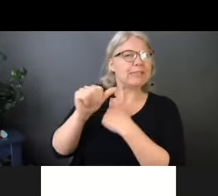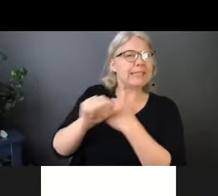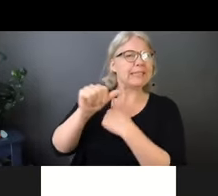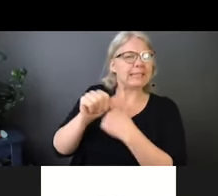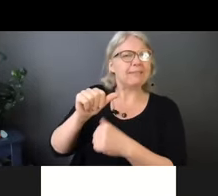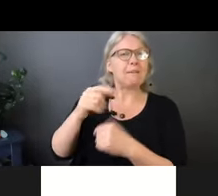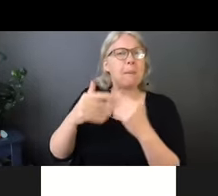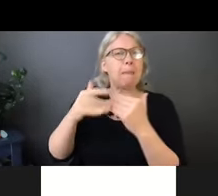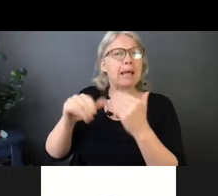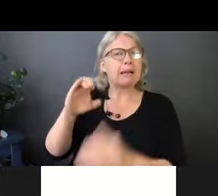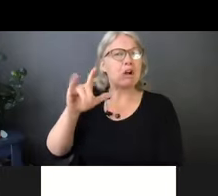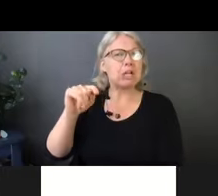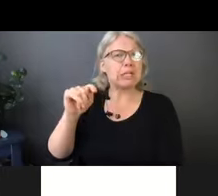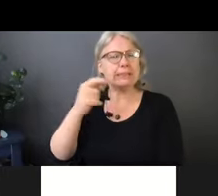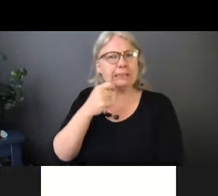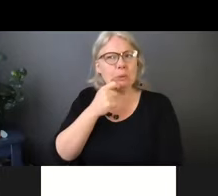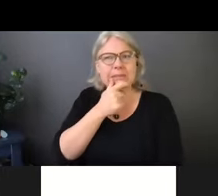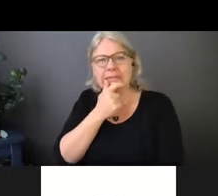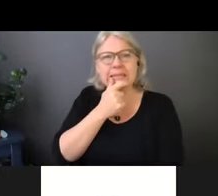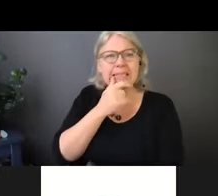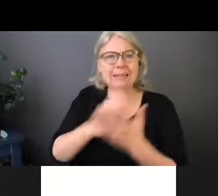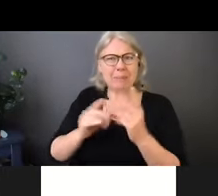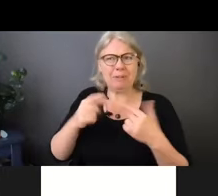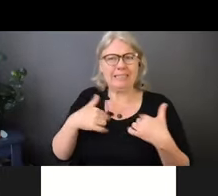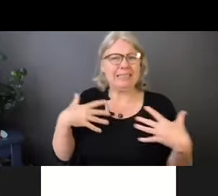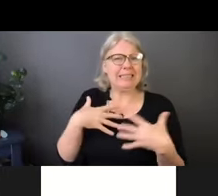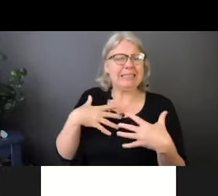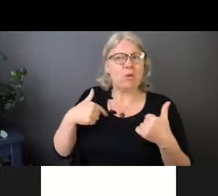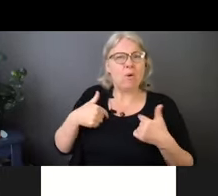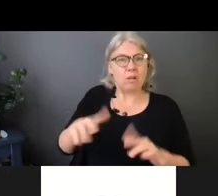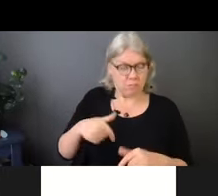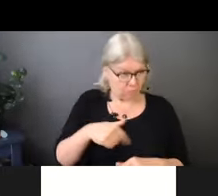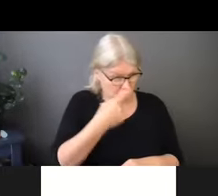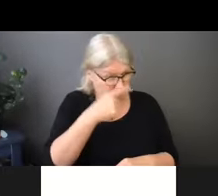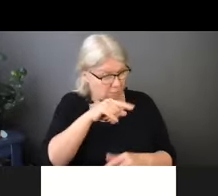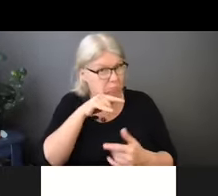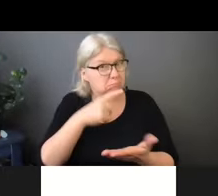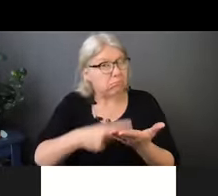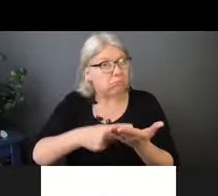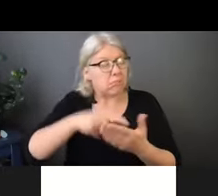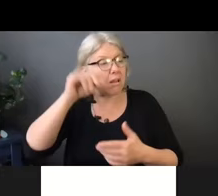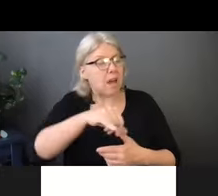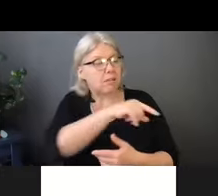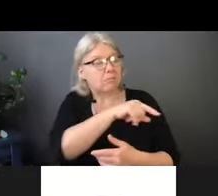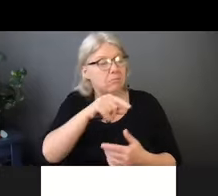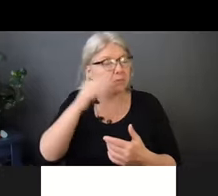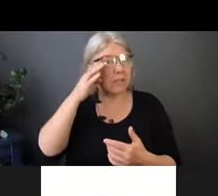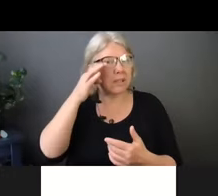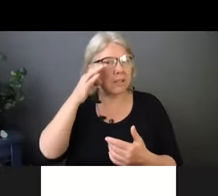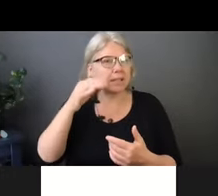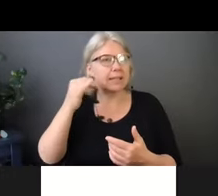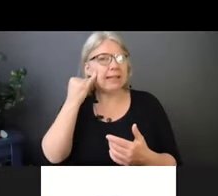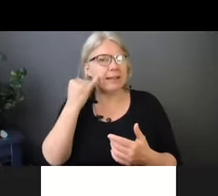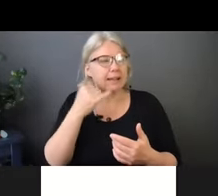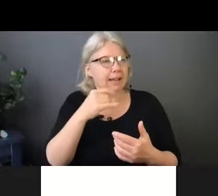showed on the efficacy and maybe the impact on reducing, um, serious illnesses